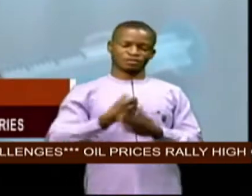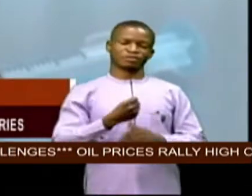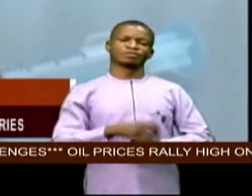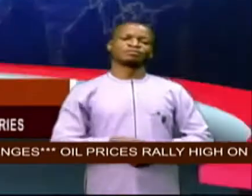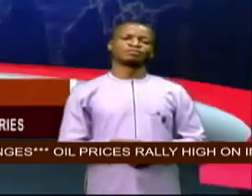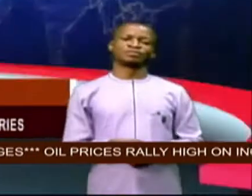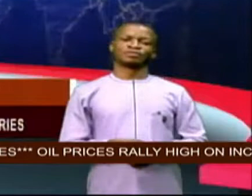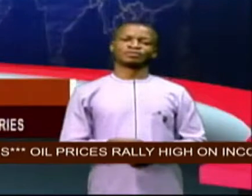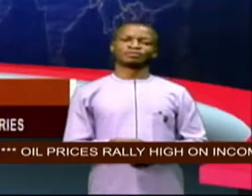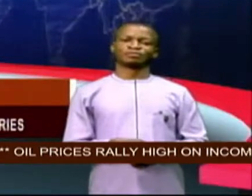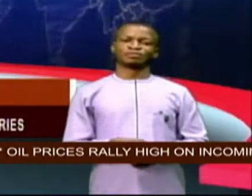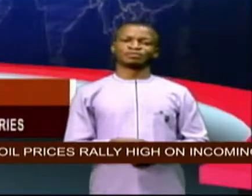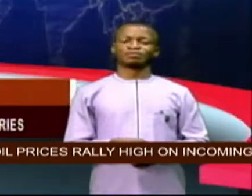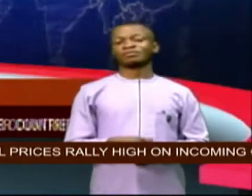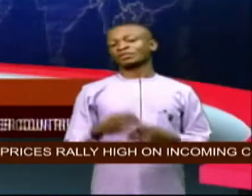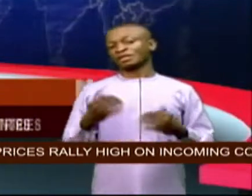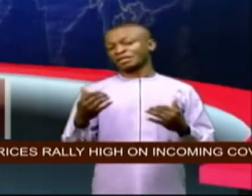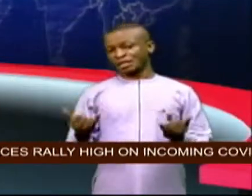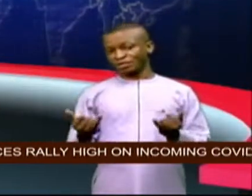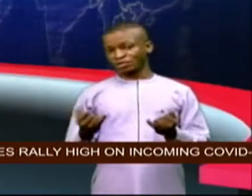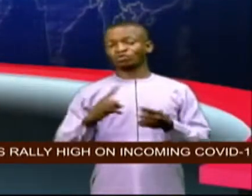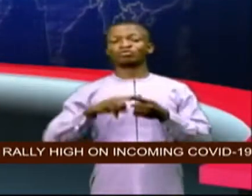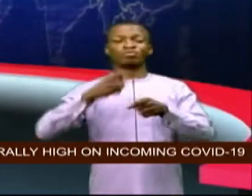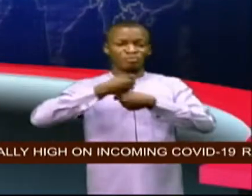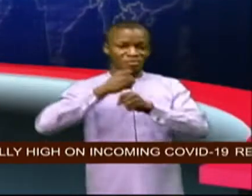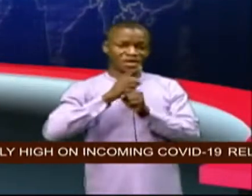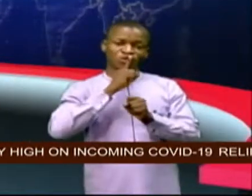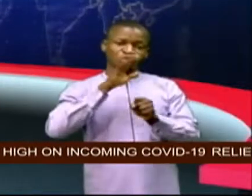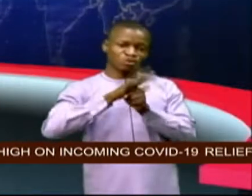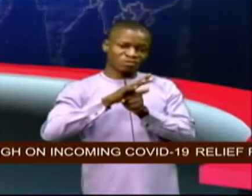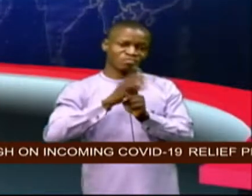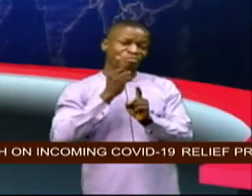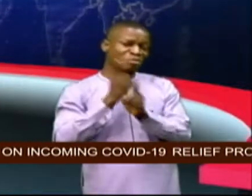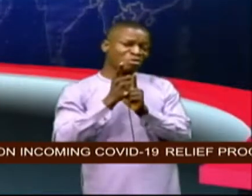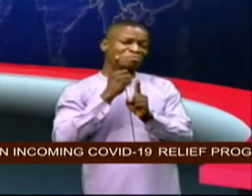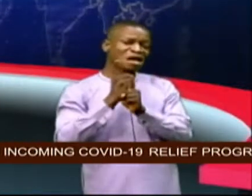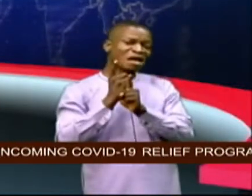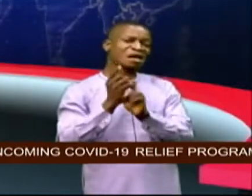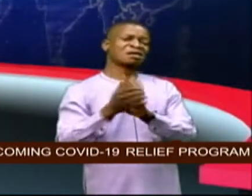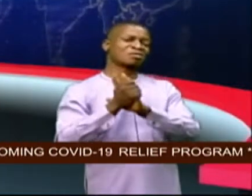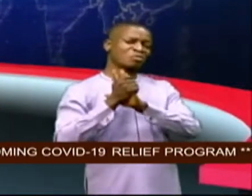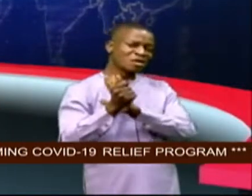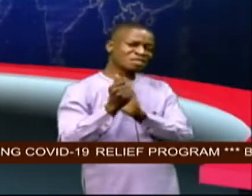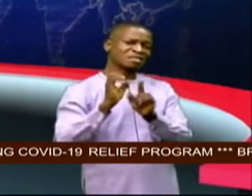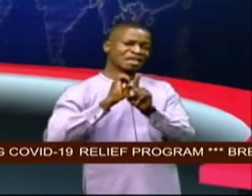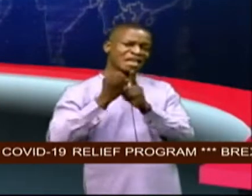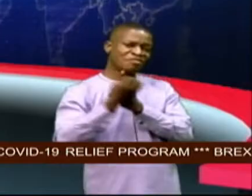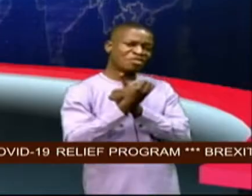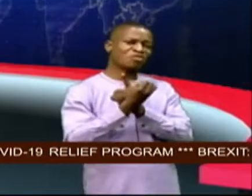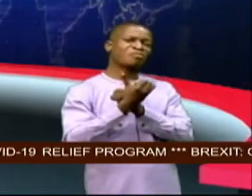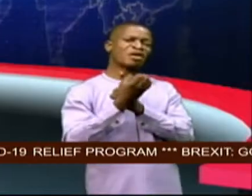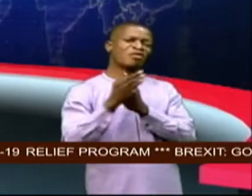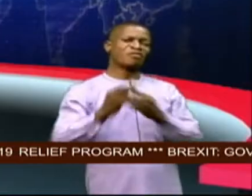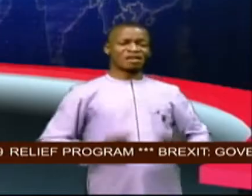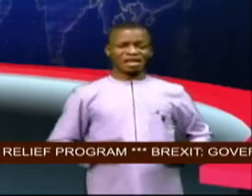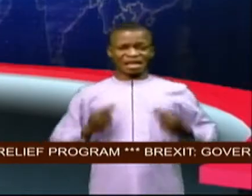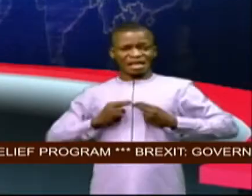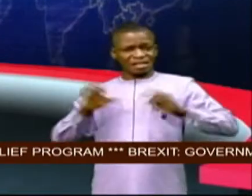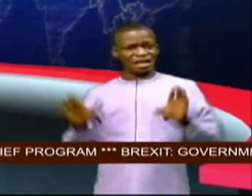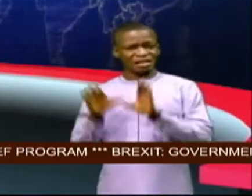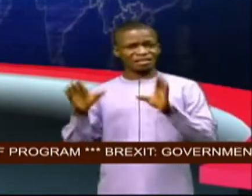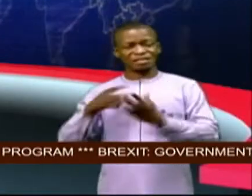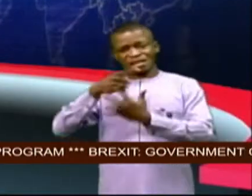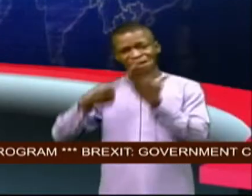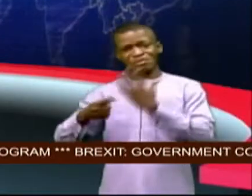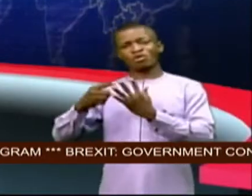now to ensure comprehensive and efficient environmental health action amid covid 19